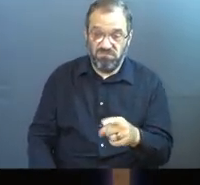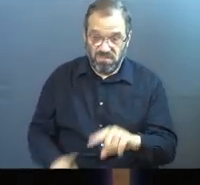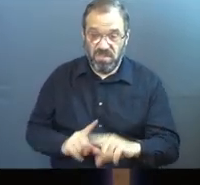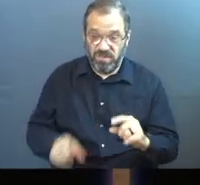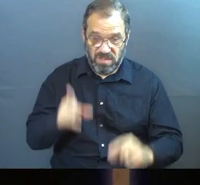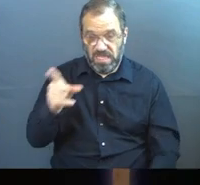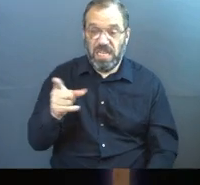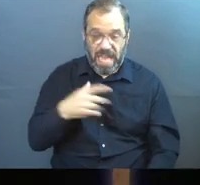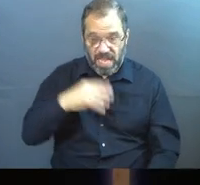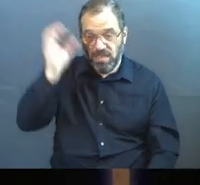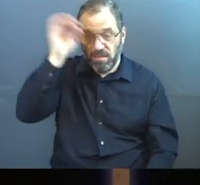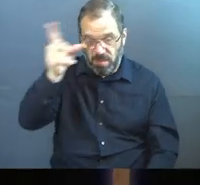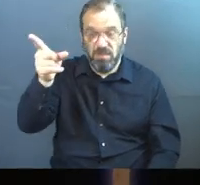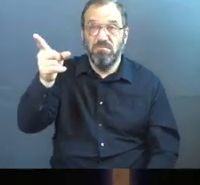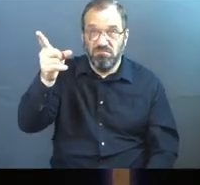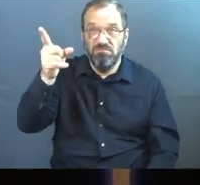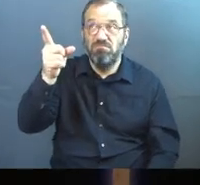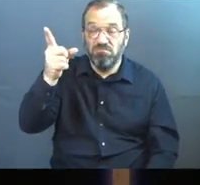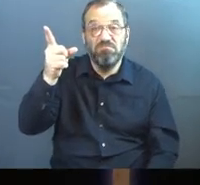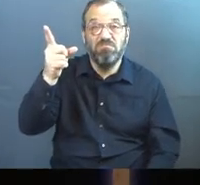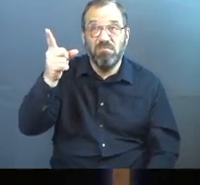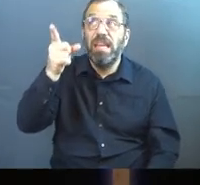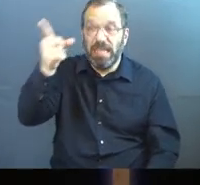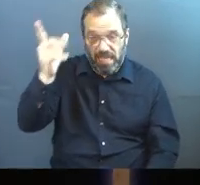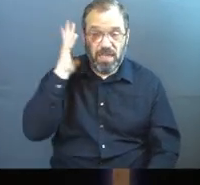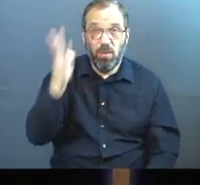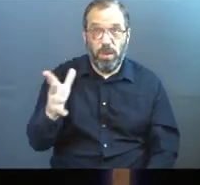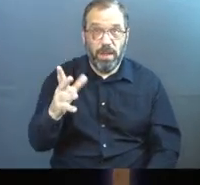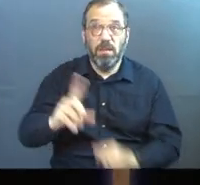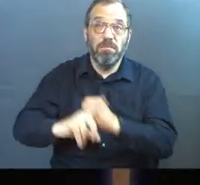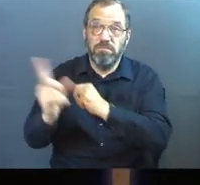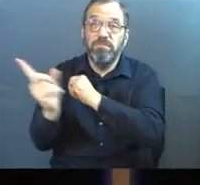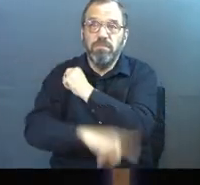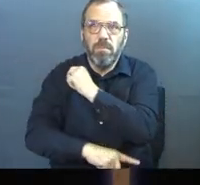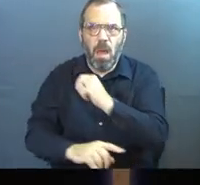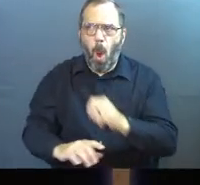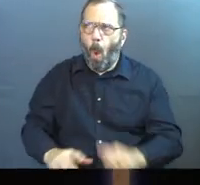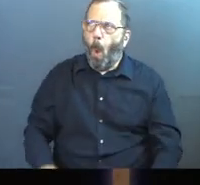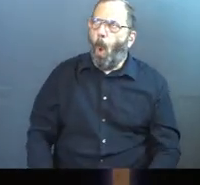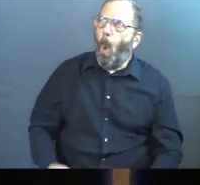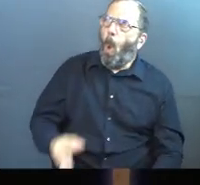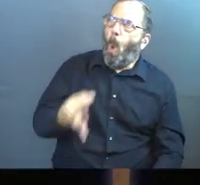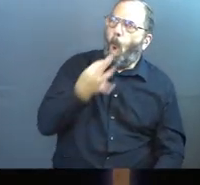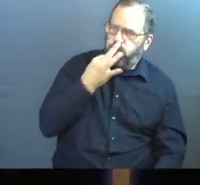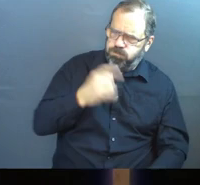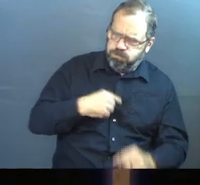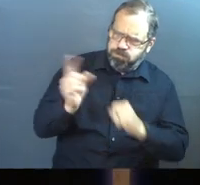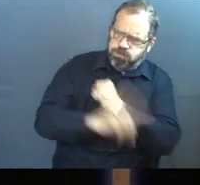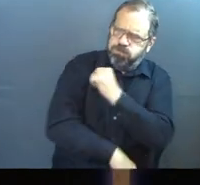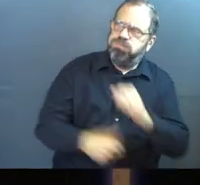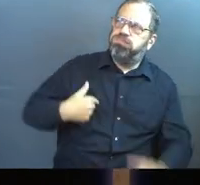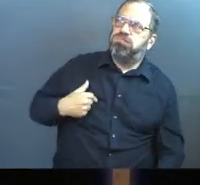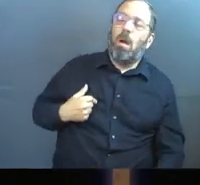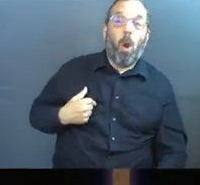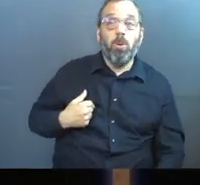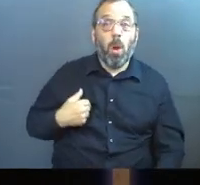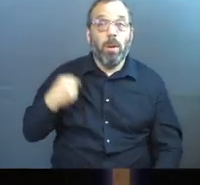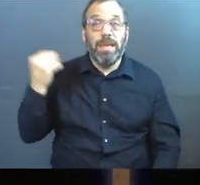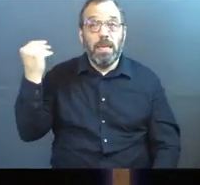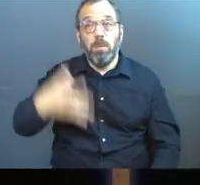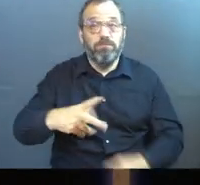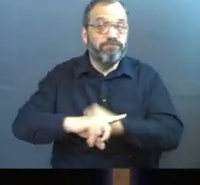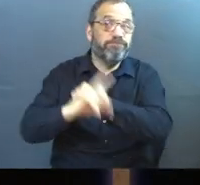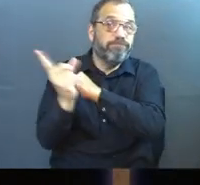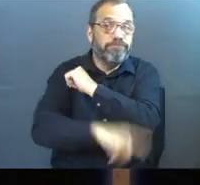God has an opinion and he will bring consequence, but how dare he bring consequence? Oh no, he'll bring